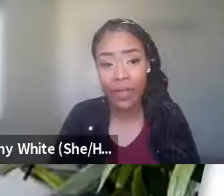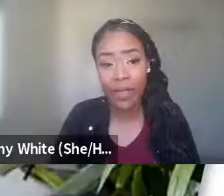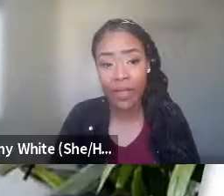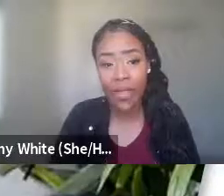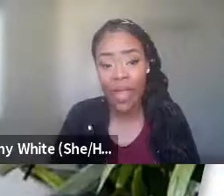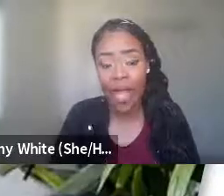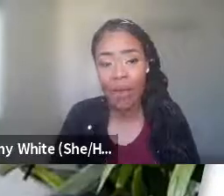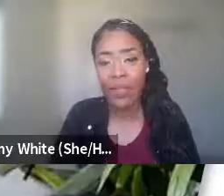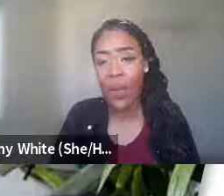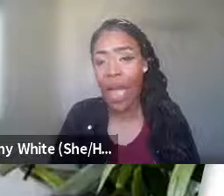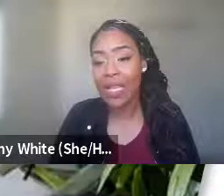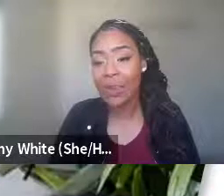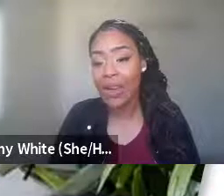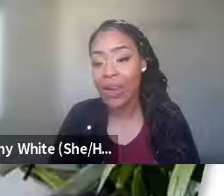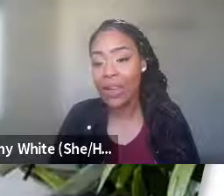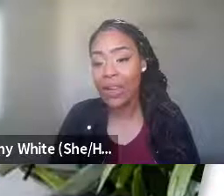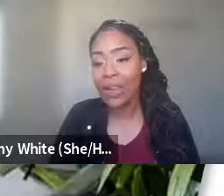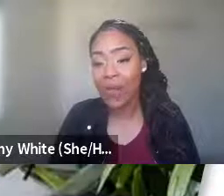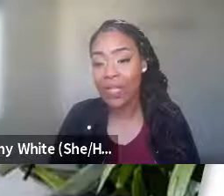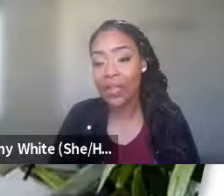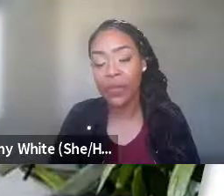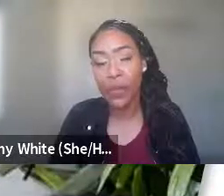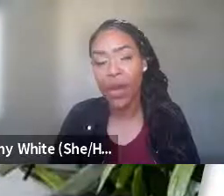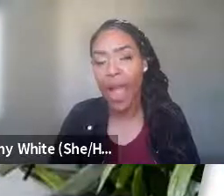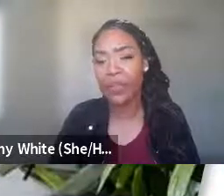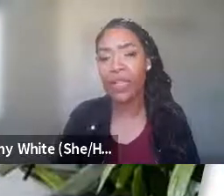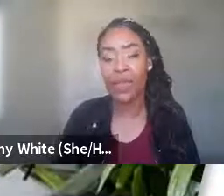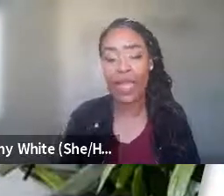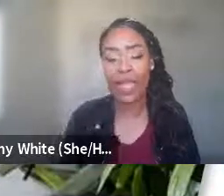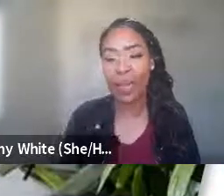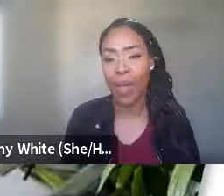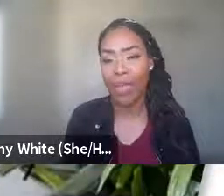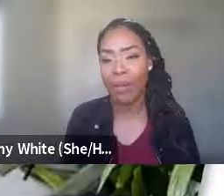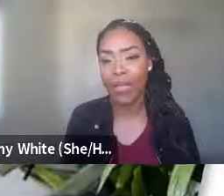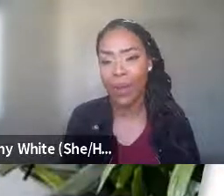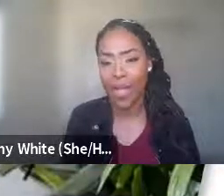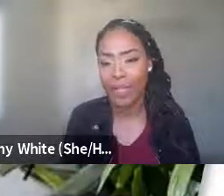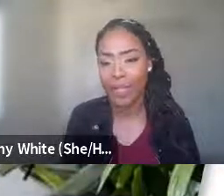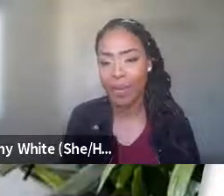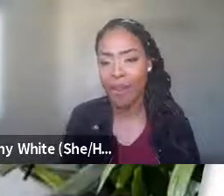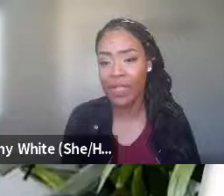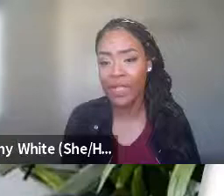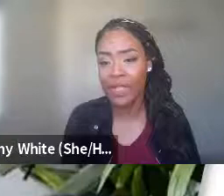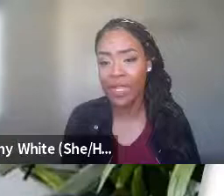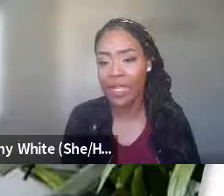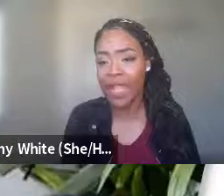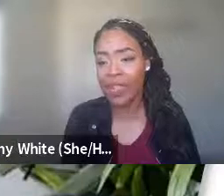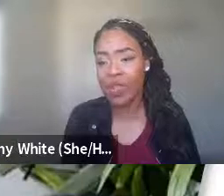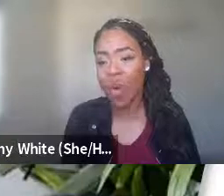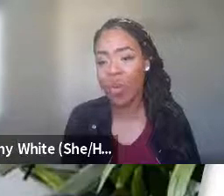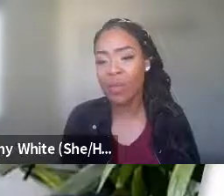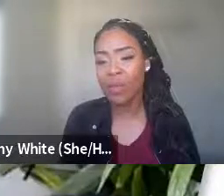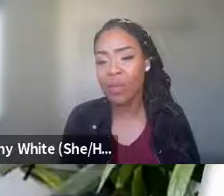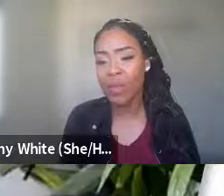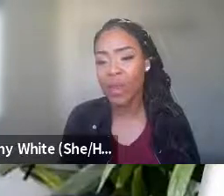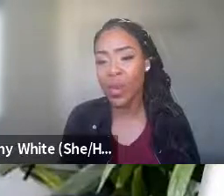temporarily. So as we are going through this conversation, if you are actually thinking about the implicit biases and the preferences that